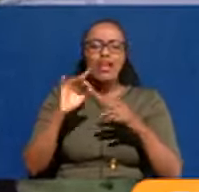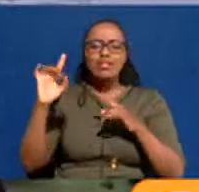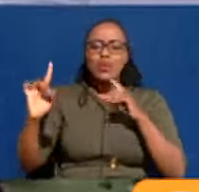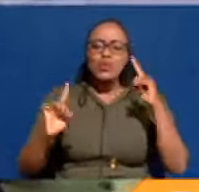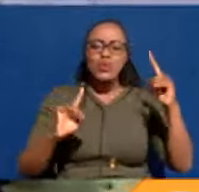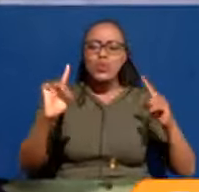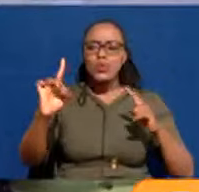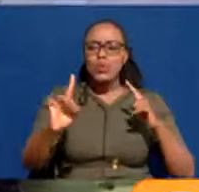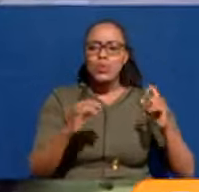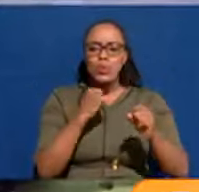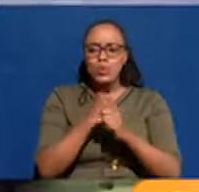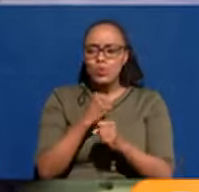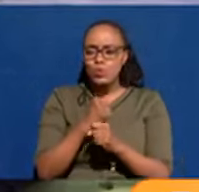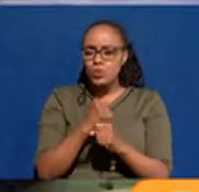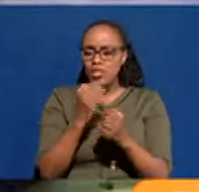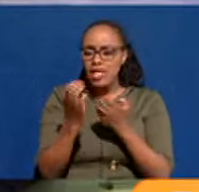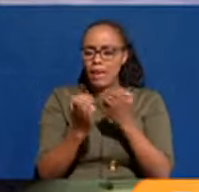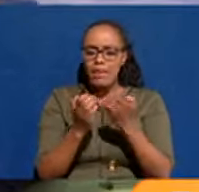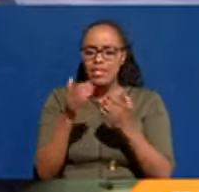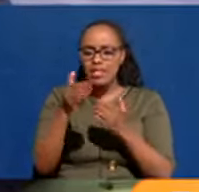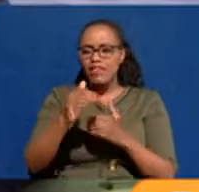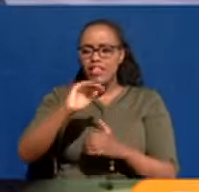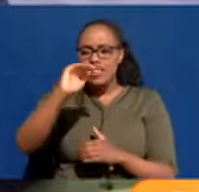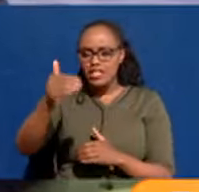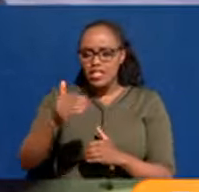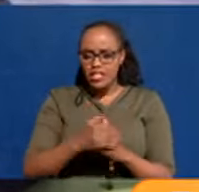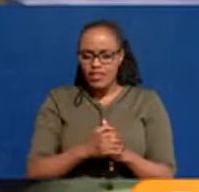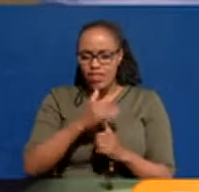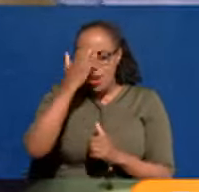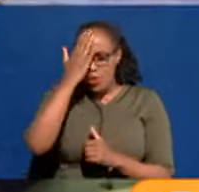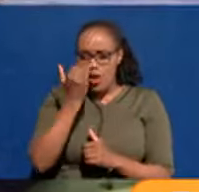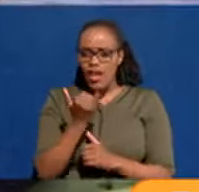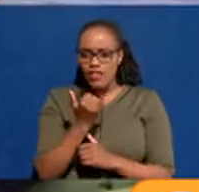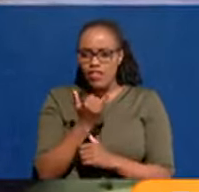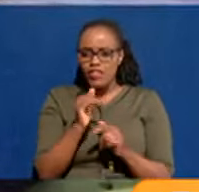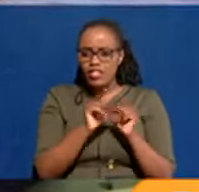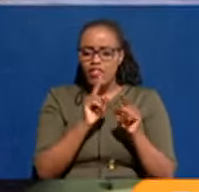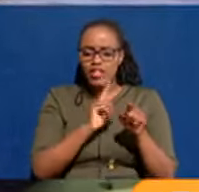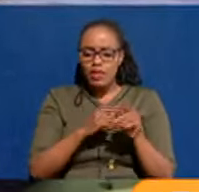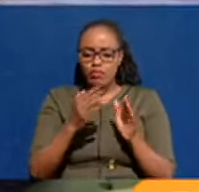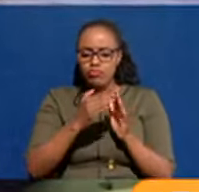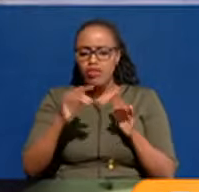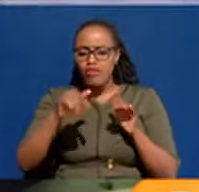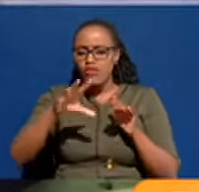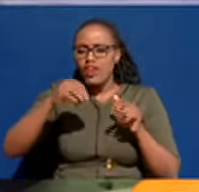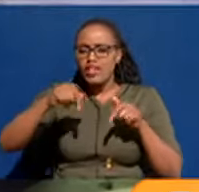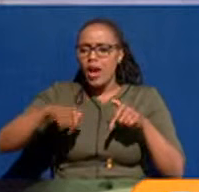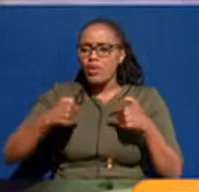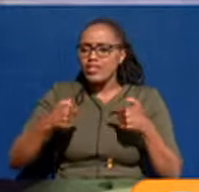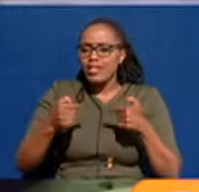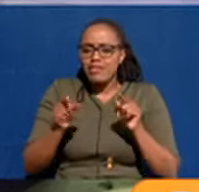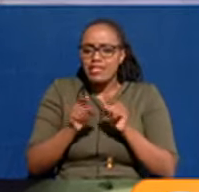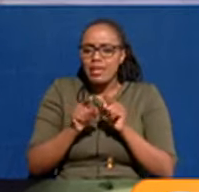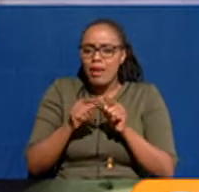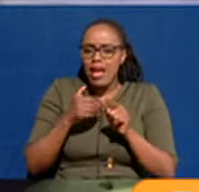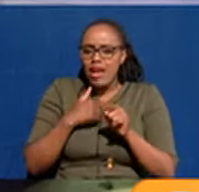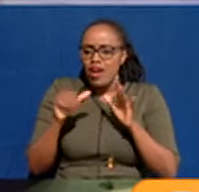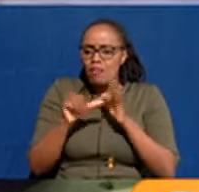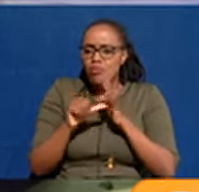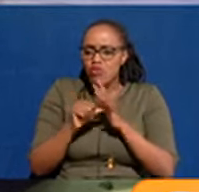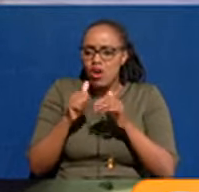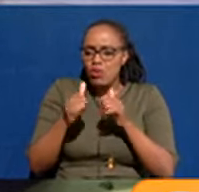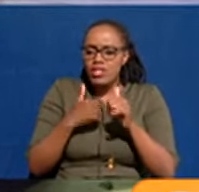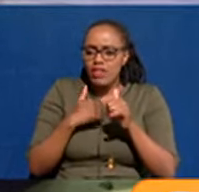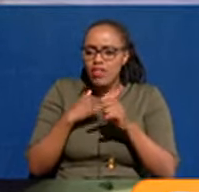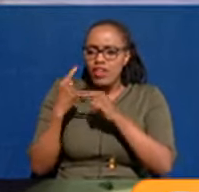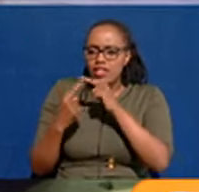-counties is coming to do their job in the city. Because in due time, we may find ourselves having a problem that is being